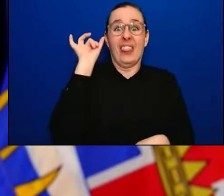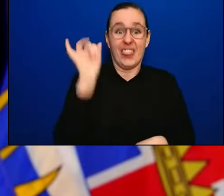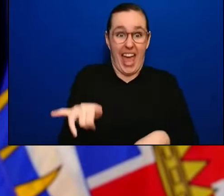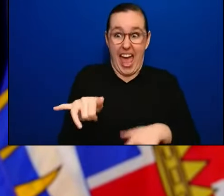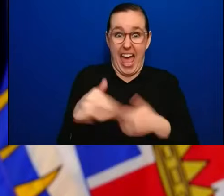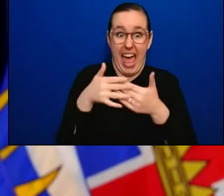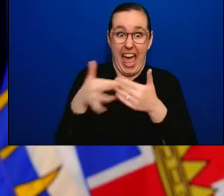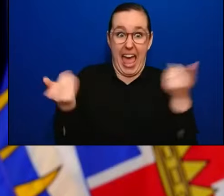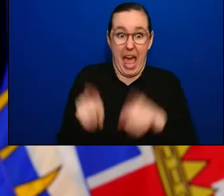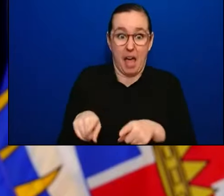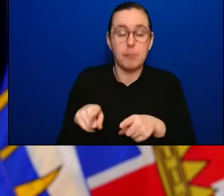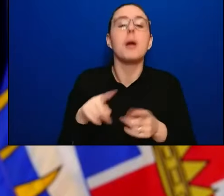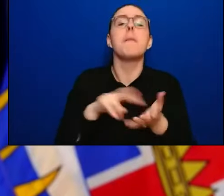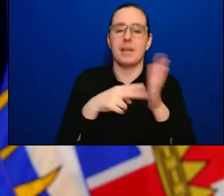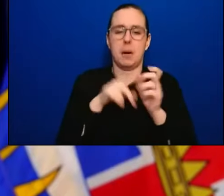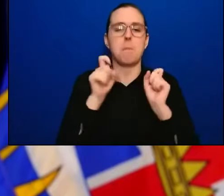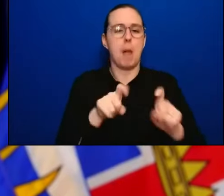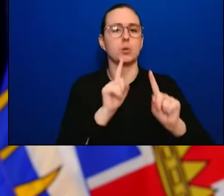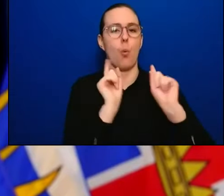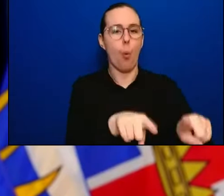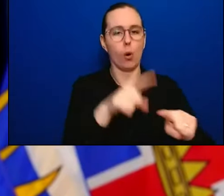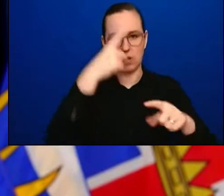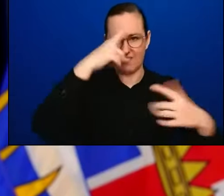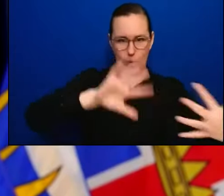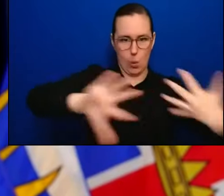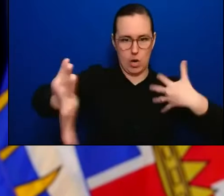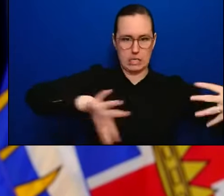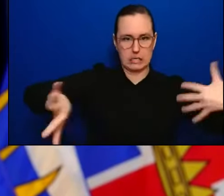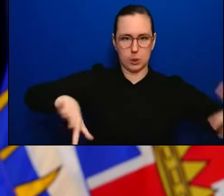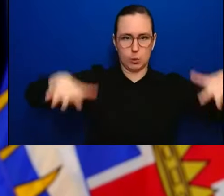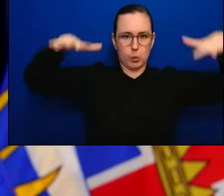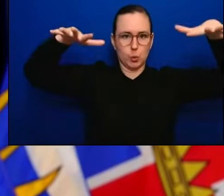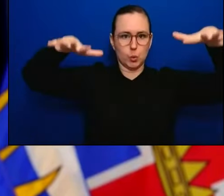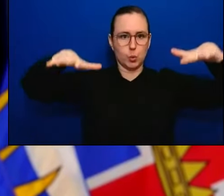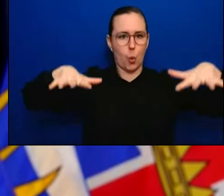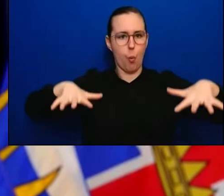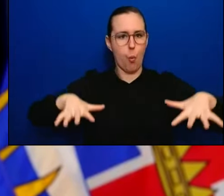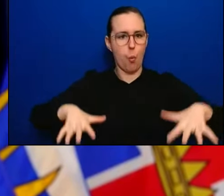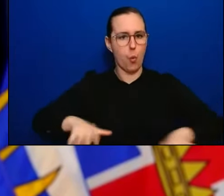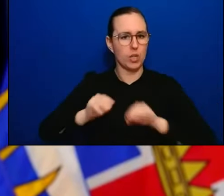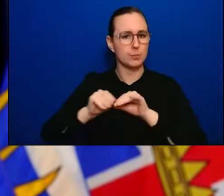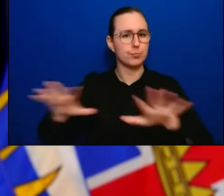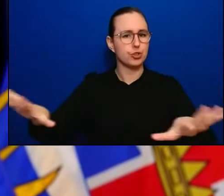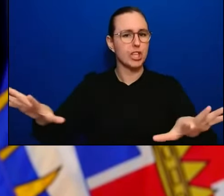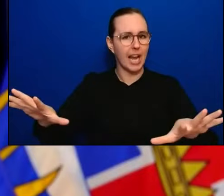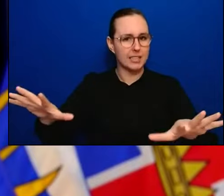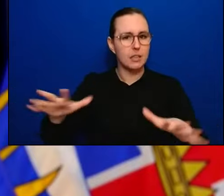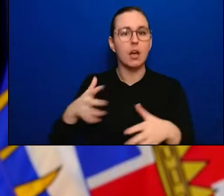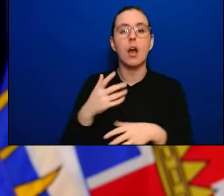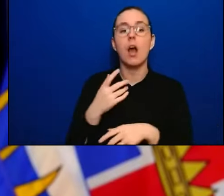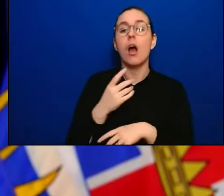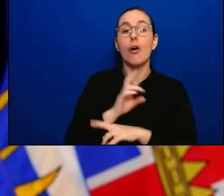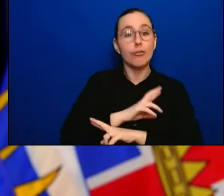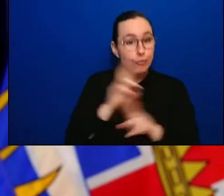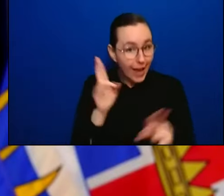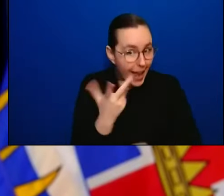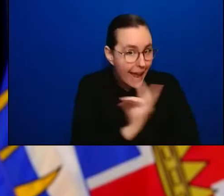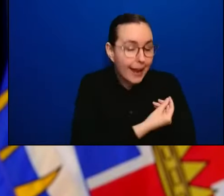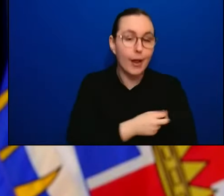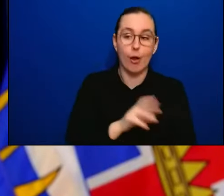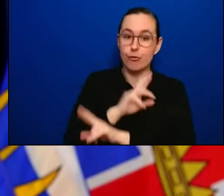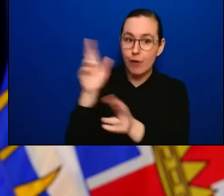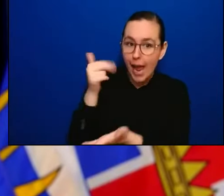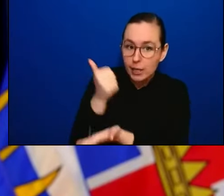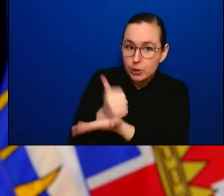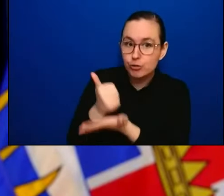vaccine or an effective treatment. But that's like a whole new pandemic starting. So that's one of the scenarios that